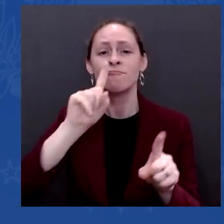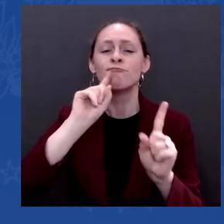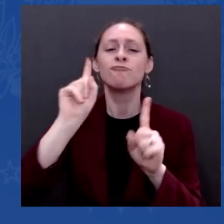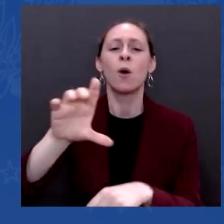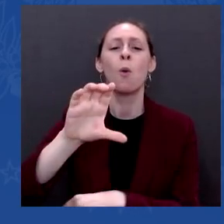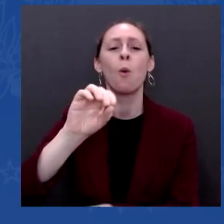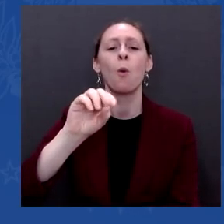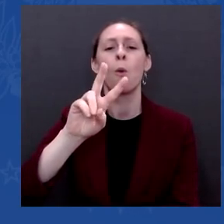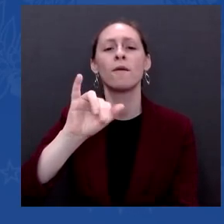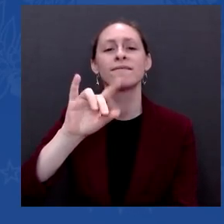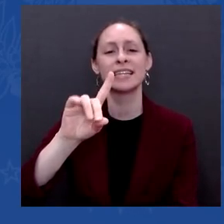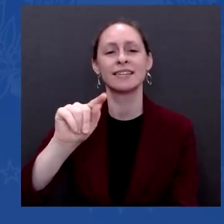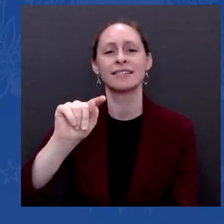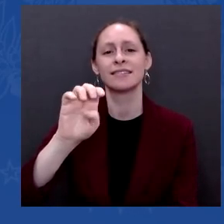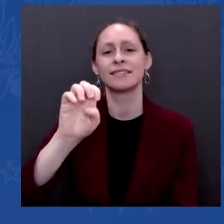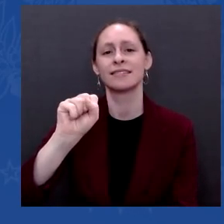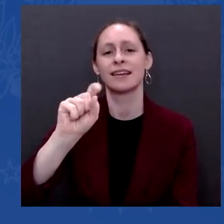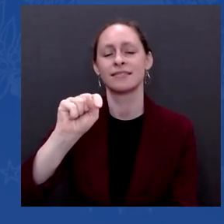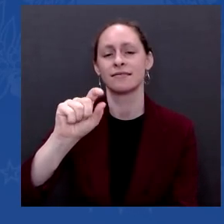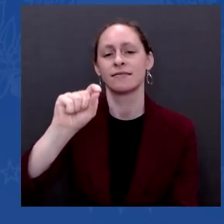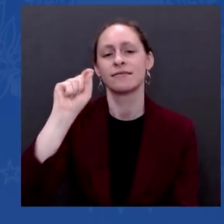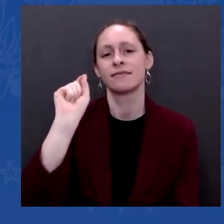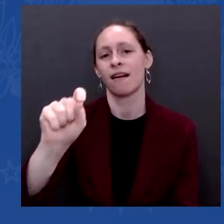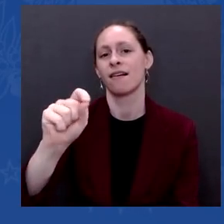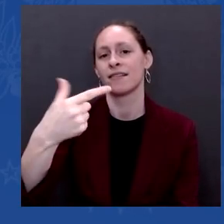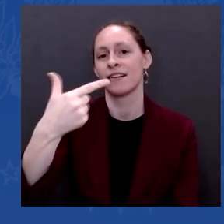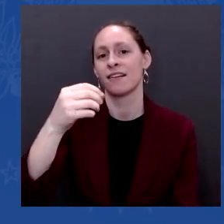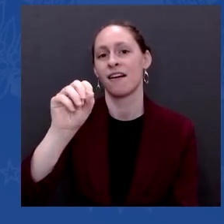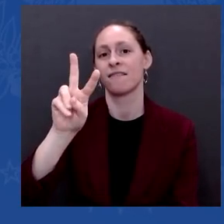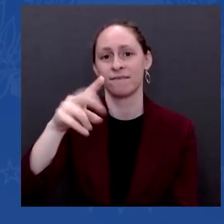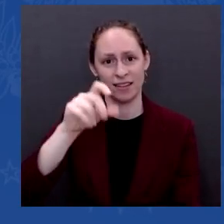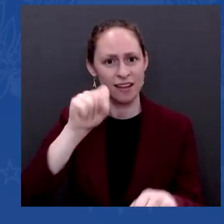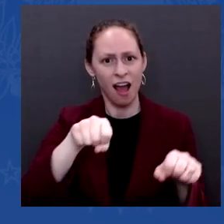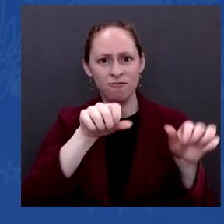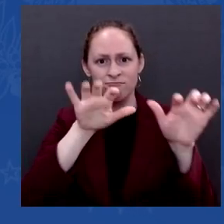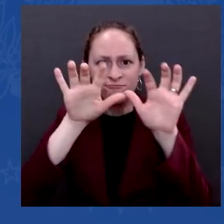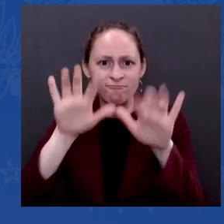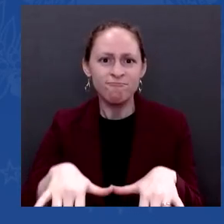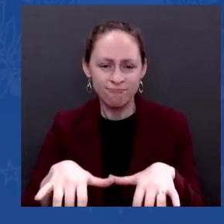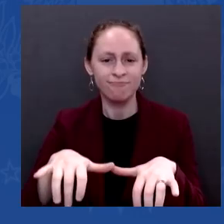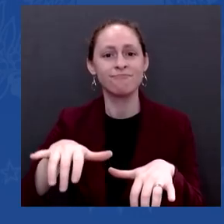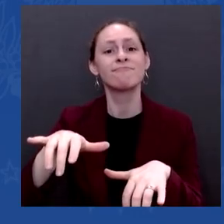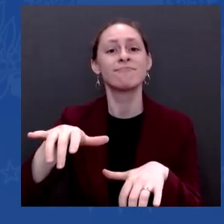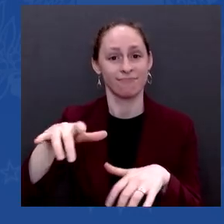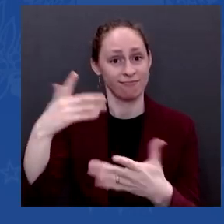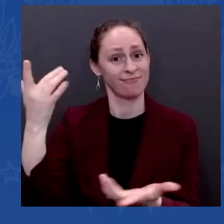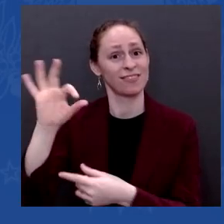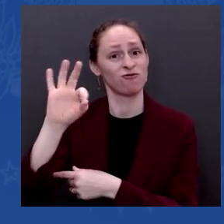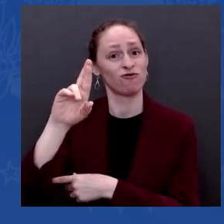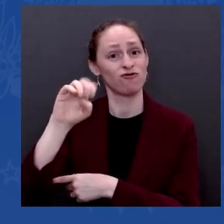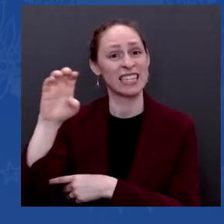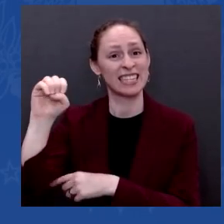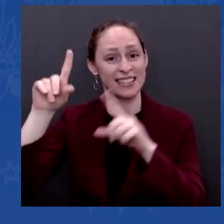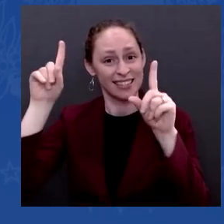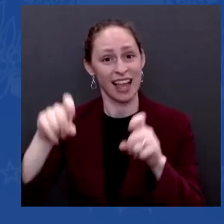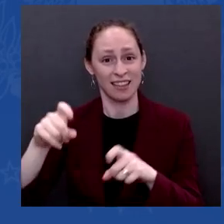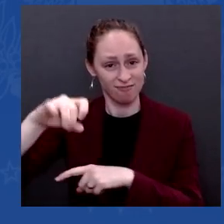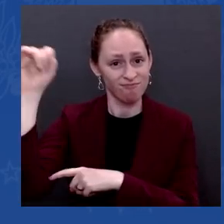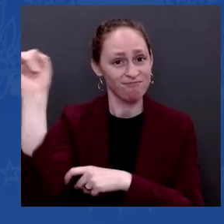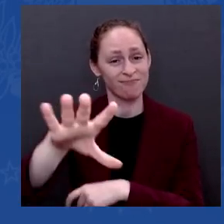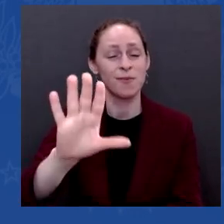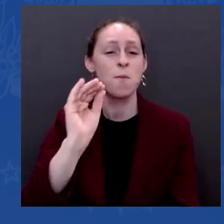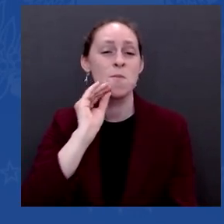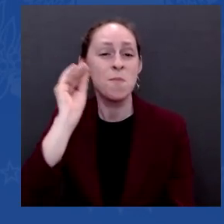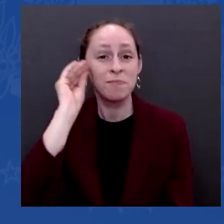test kit to your home. In addition, there are 20,000 sites where you can get tested in person